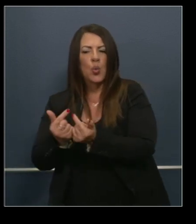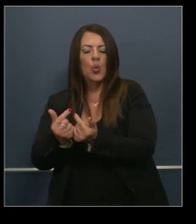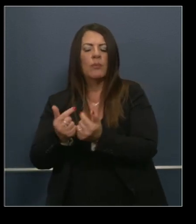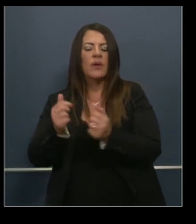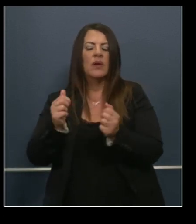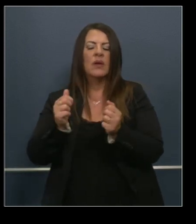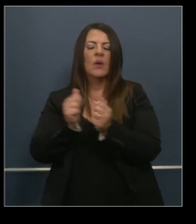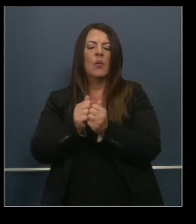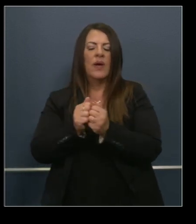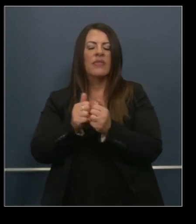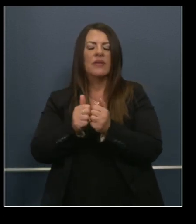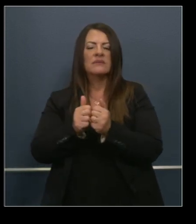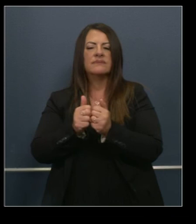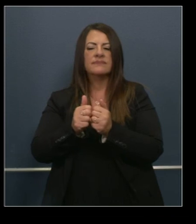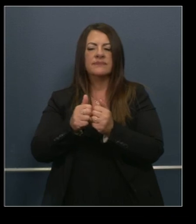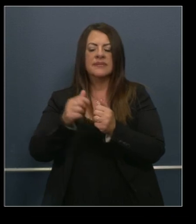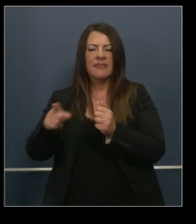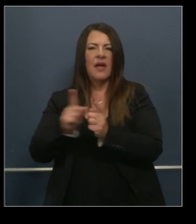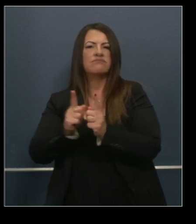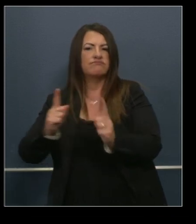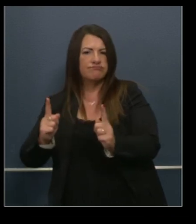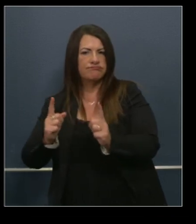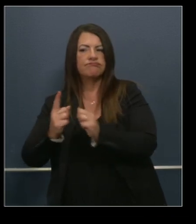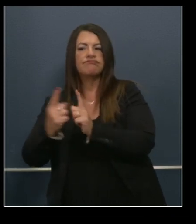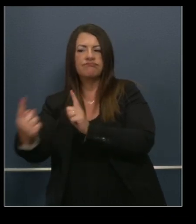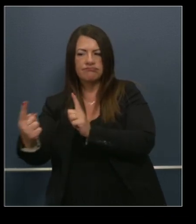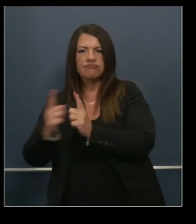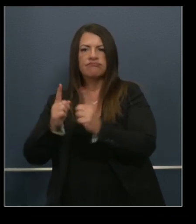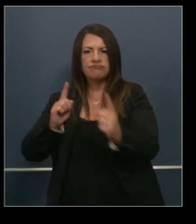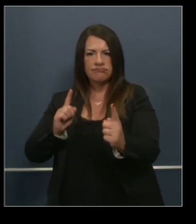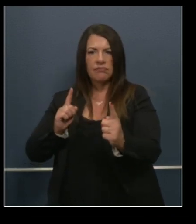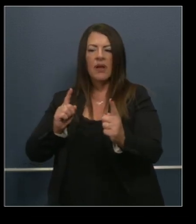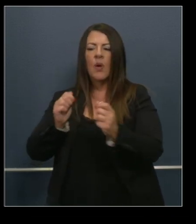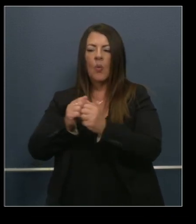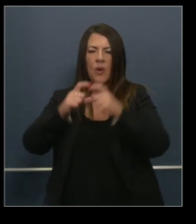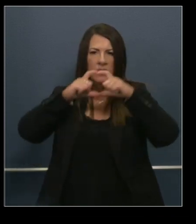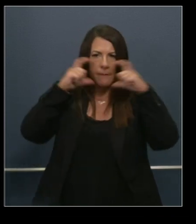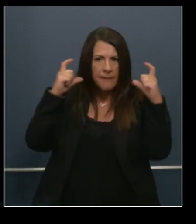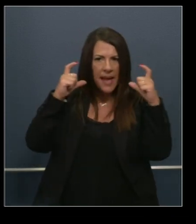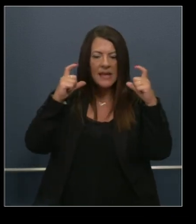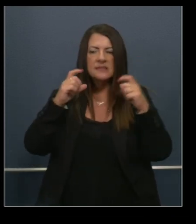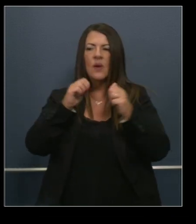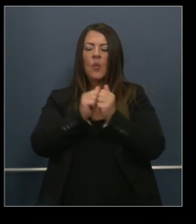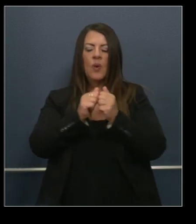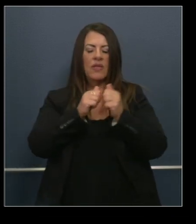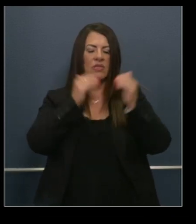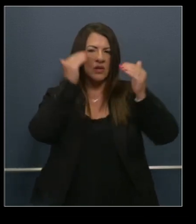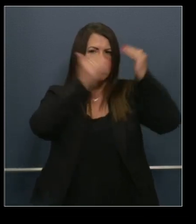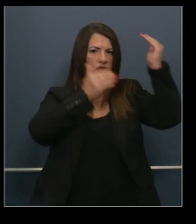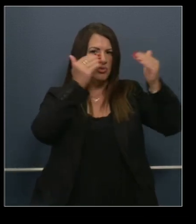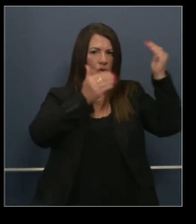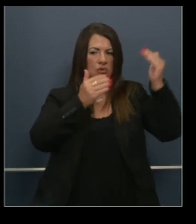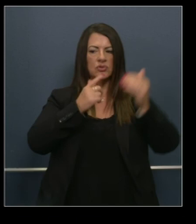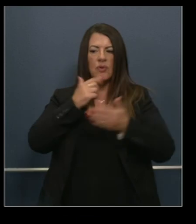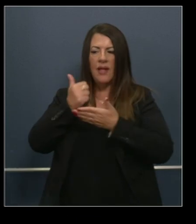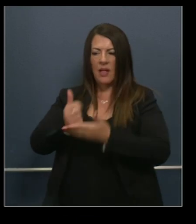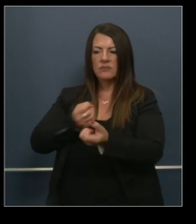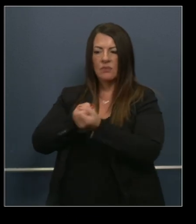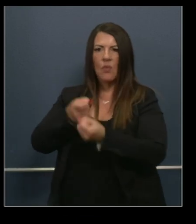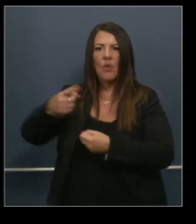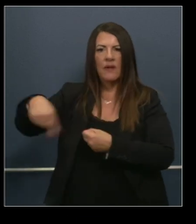distancing, face coverings, and supportive adults to be sure that kids are supported